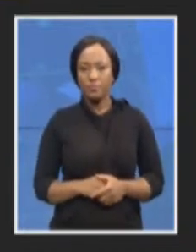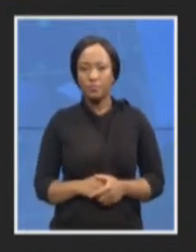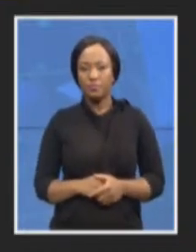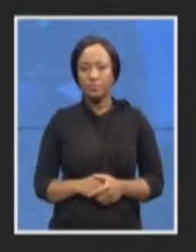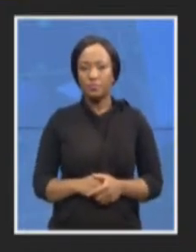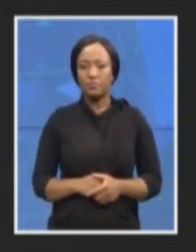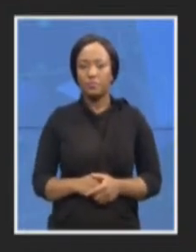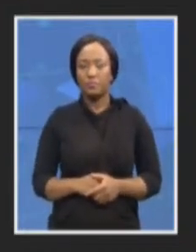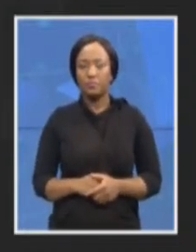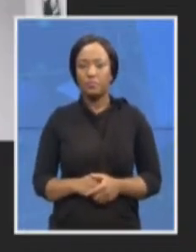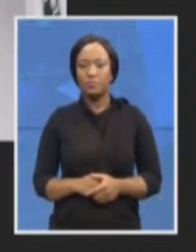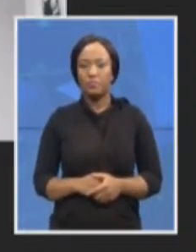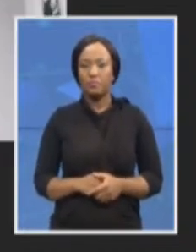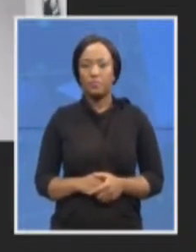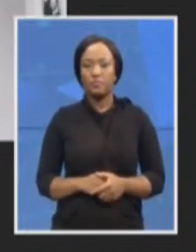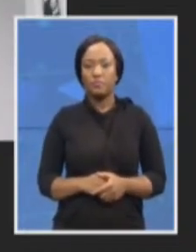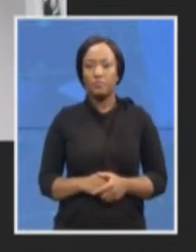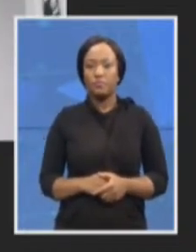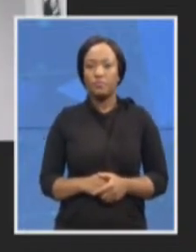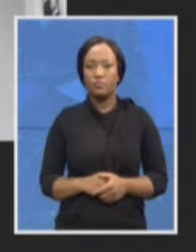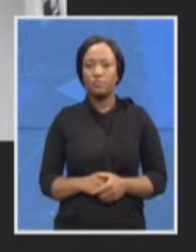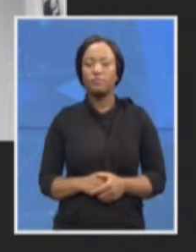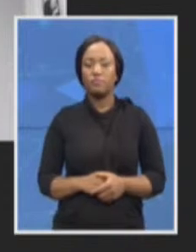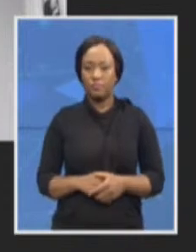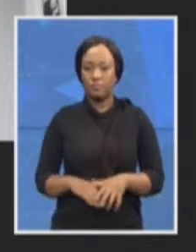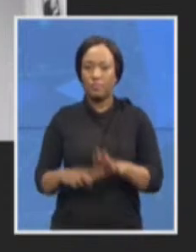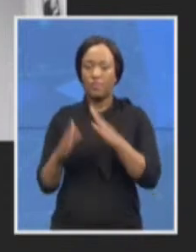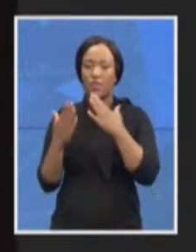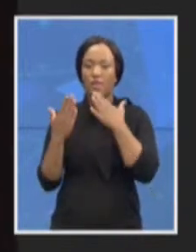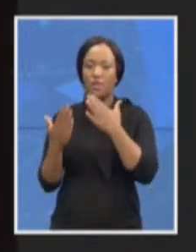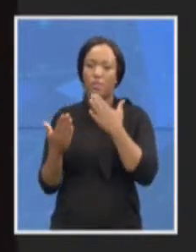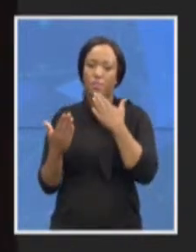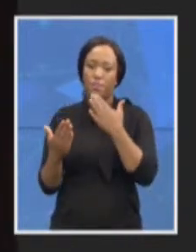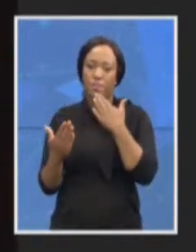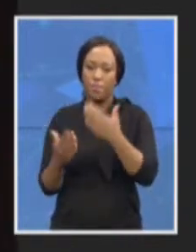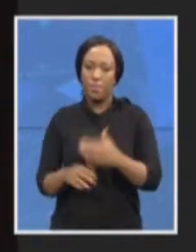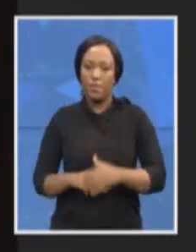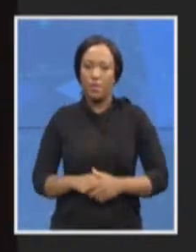Thank you. We go to the next round.